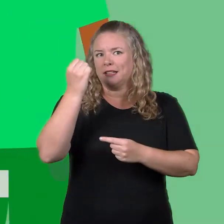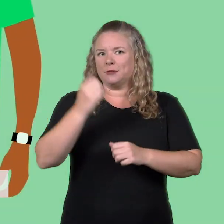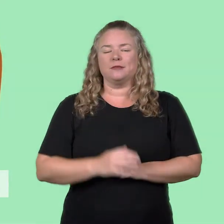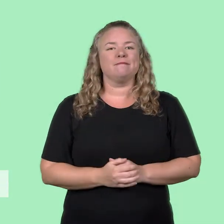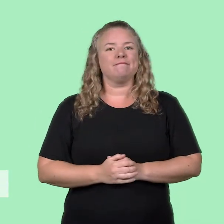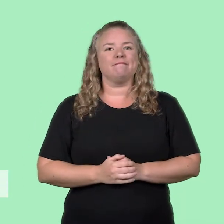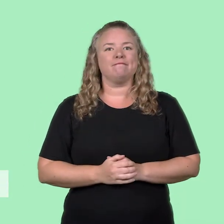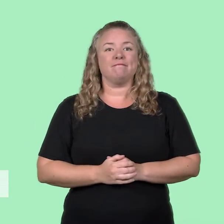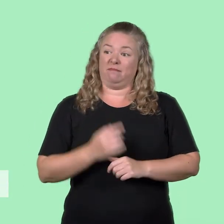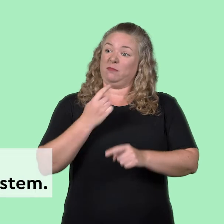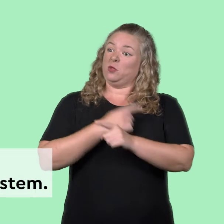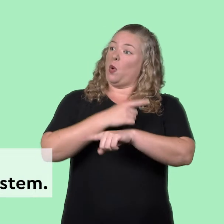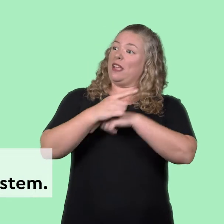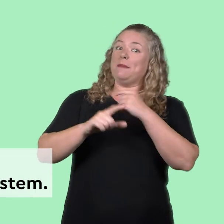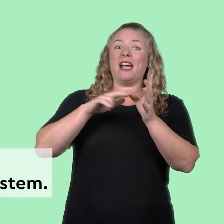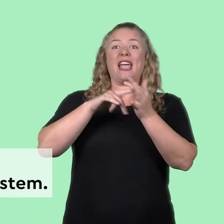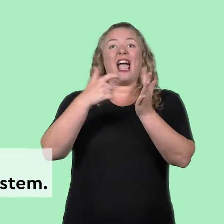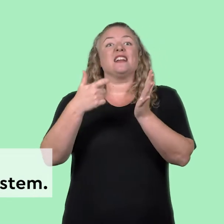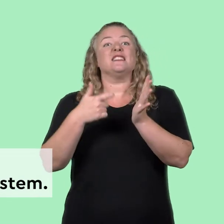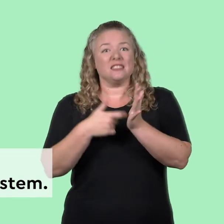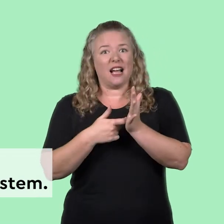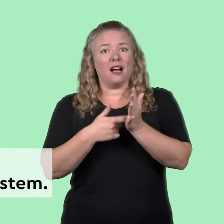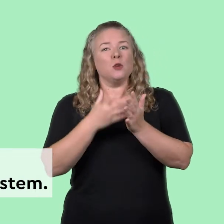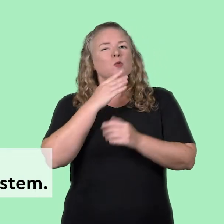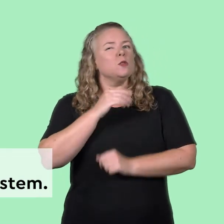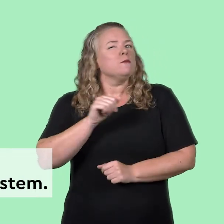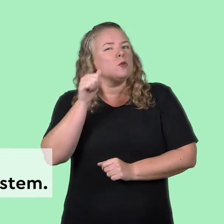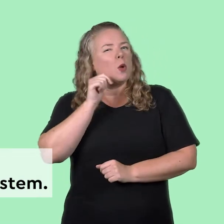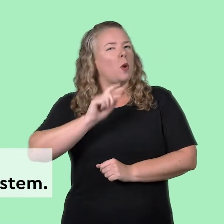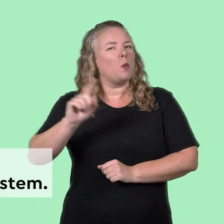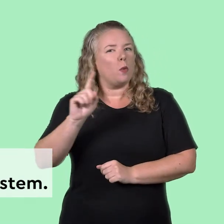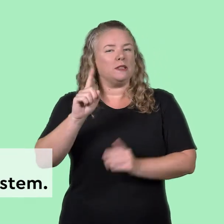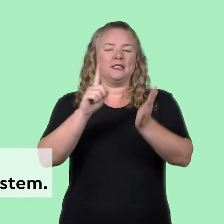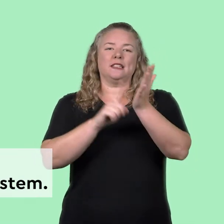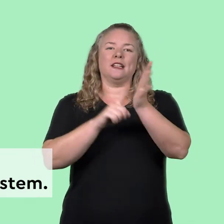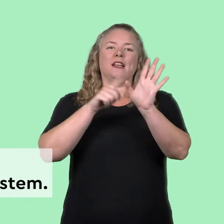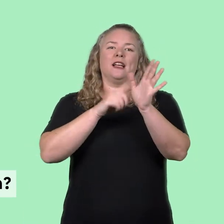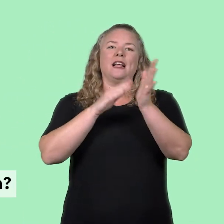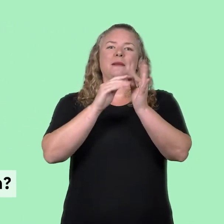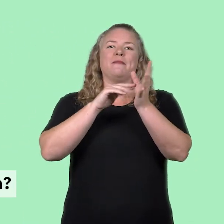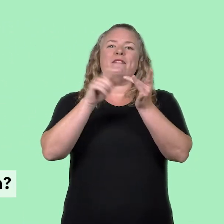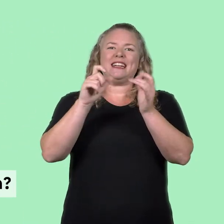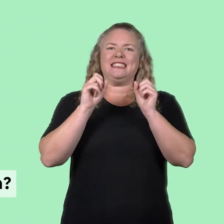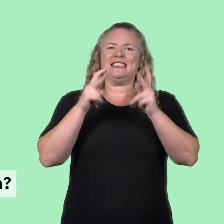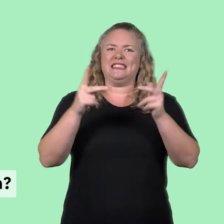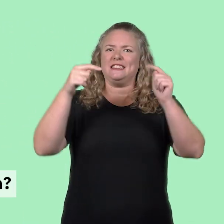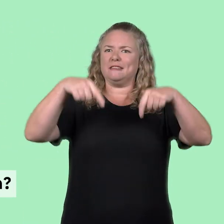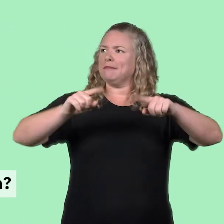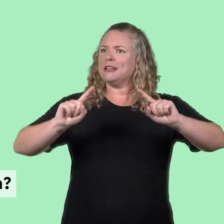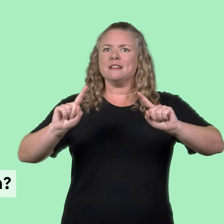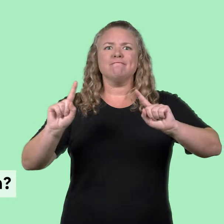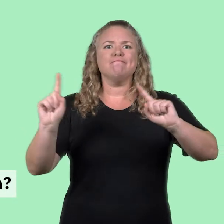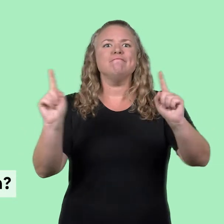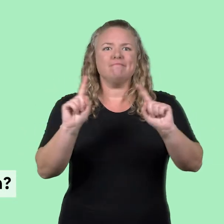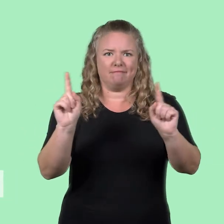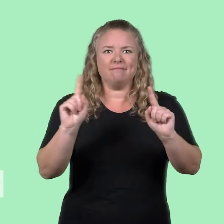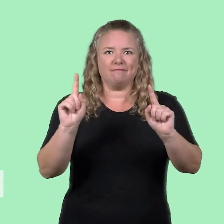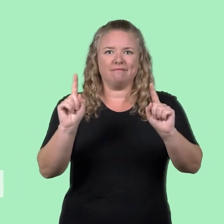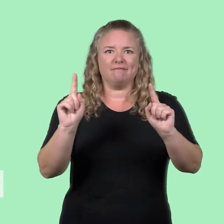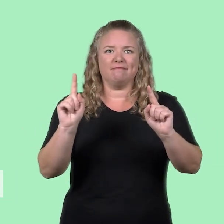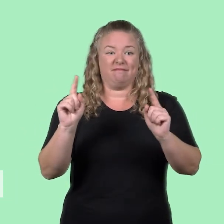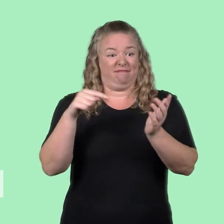When talking about cancer, it helps to know a little bit about the lymphatic system. What is the lymphatic system?